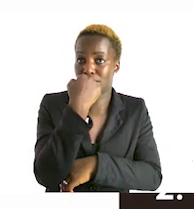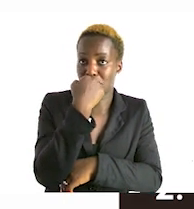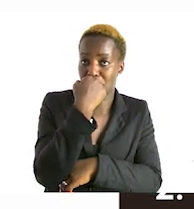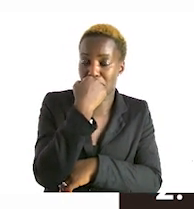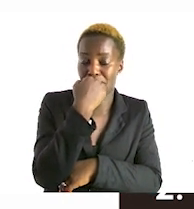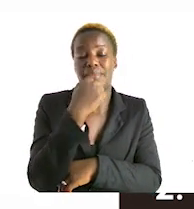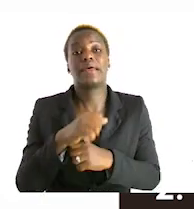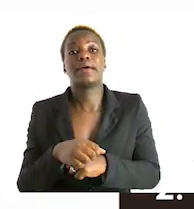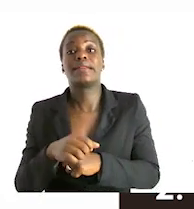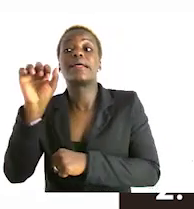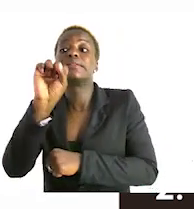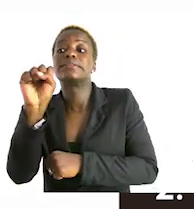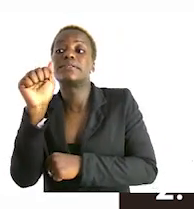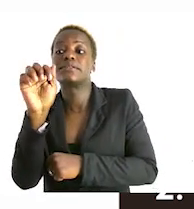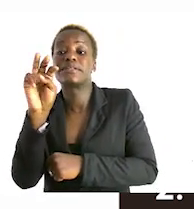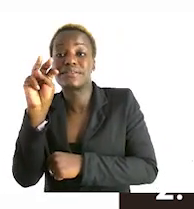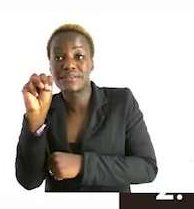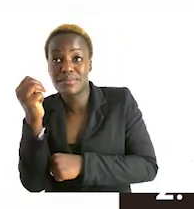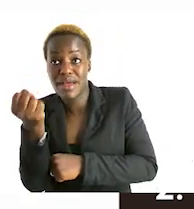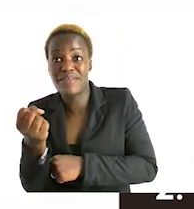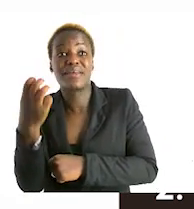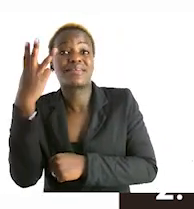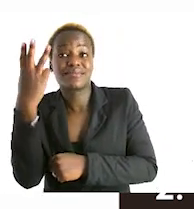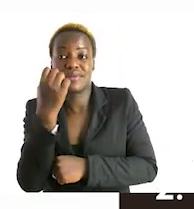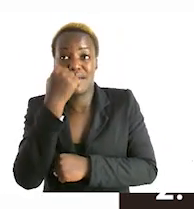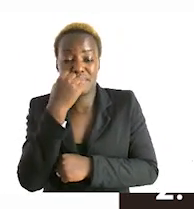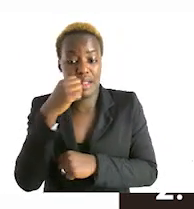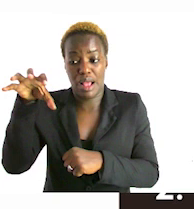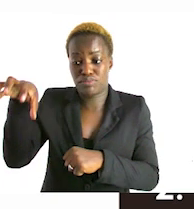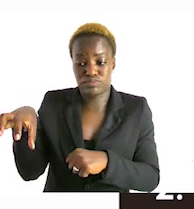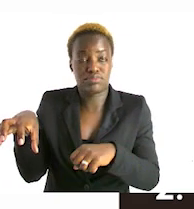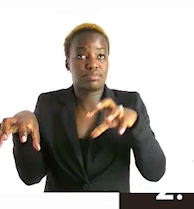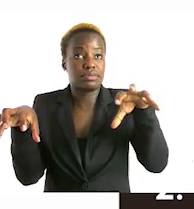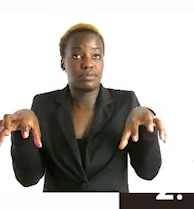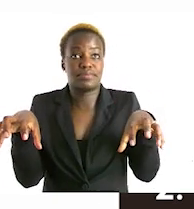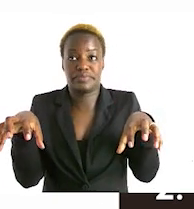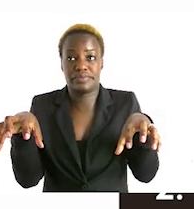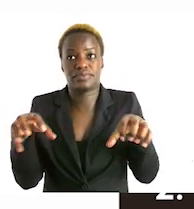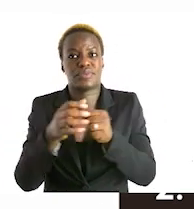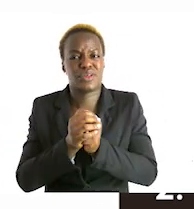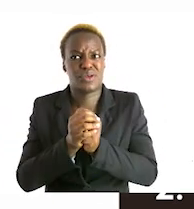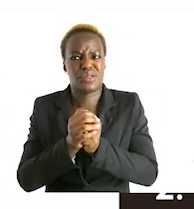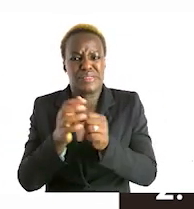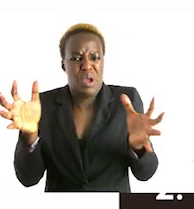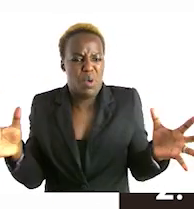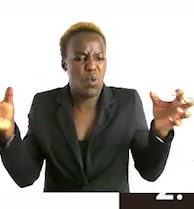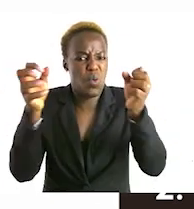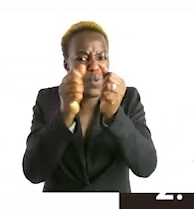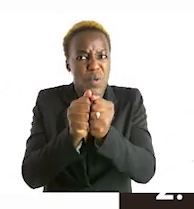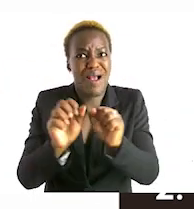three apples you put sammy's apples on one side now how many apples do they have all together